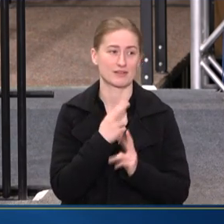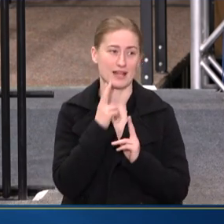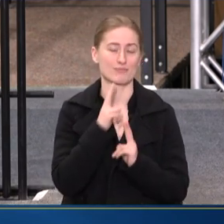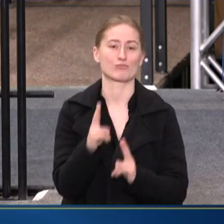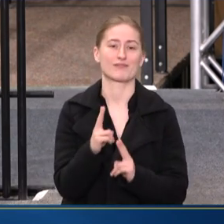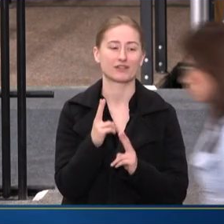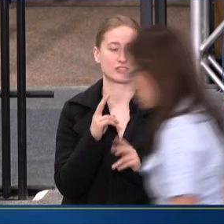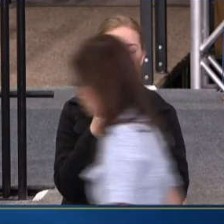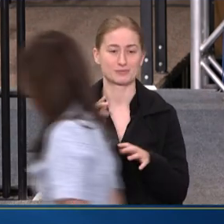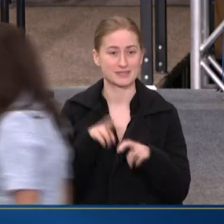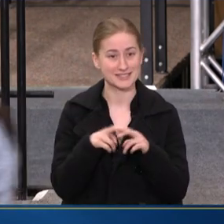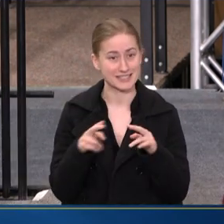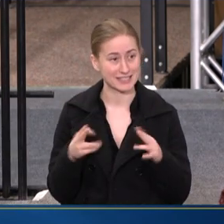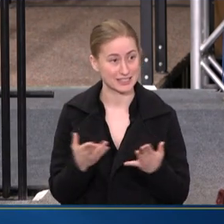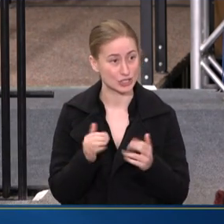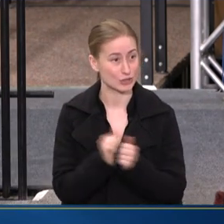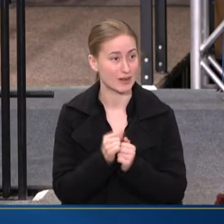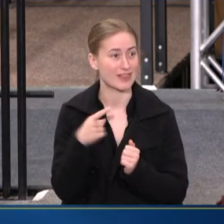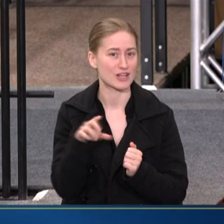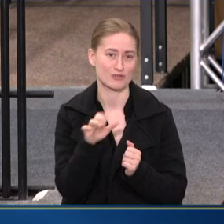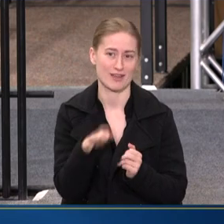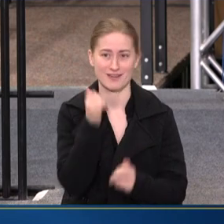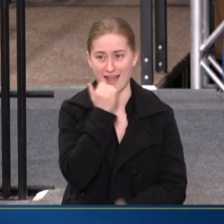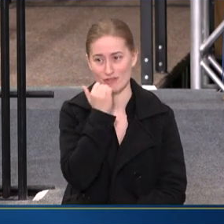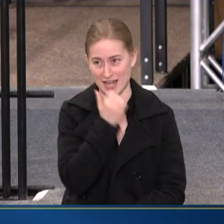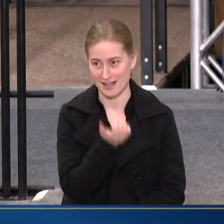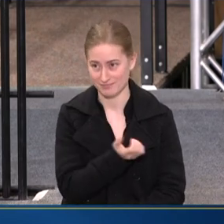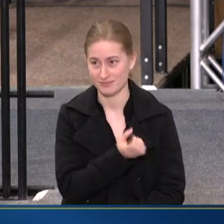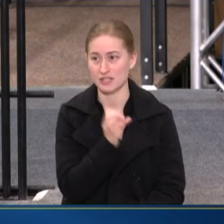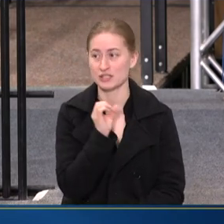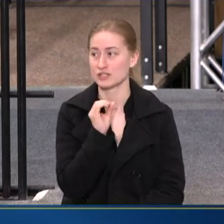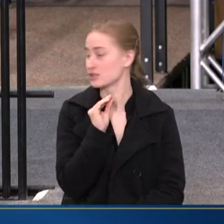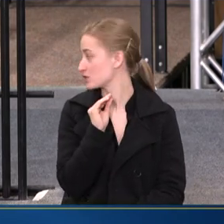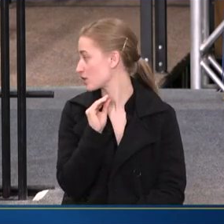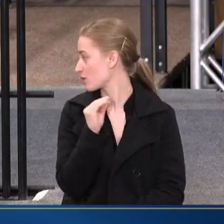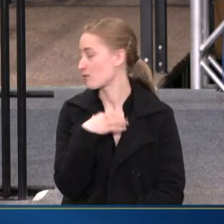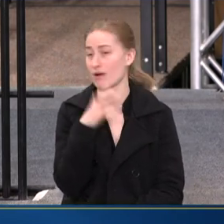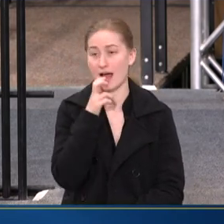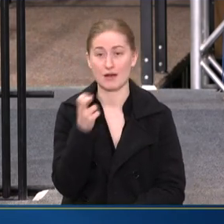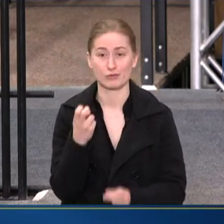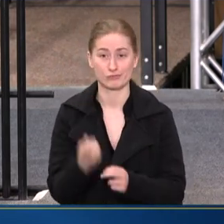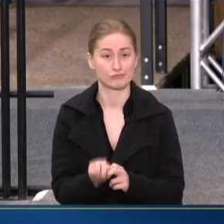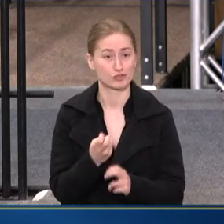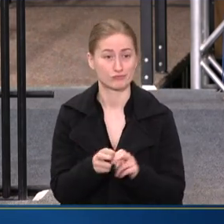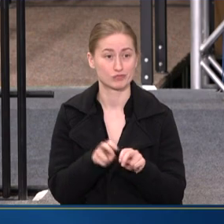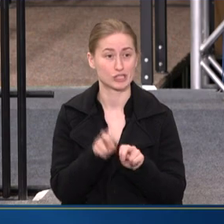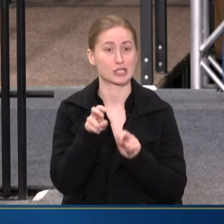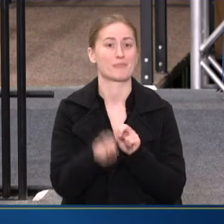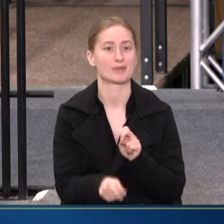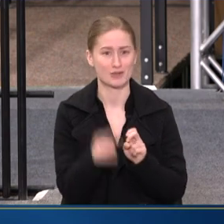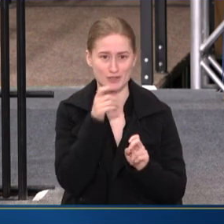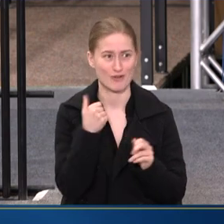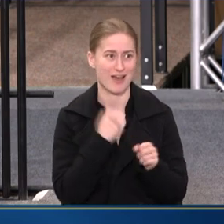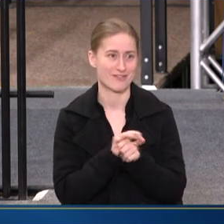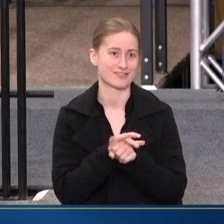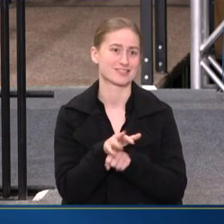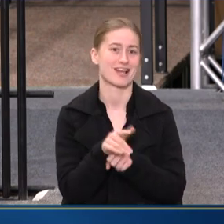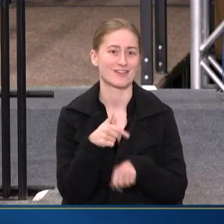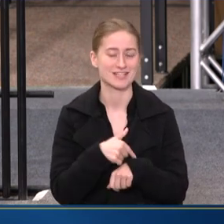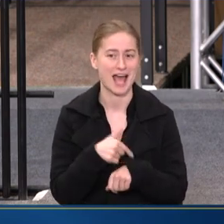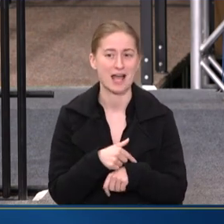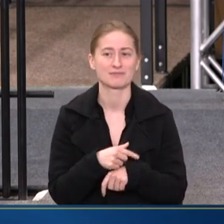SITTING HERE WITH, THEY DO THAT EVERY DAY. SO I'M GOING TO JUMP RIGHT IN, BECAUSE WE DON'T HAVE A TON OF TIME.